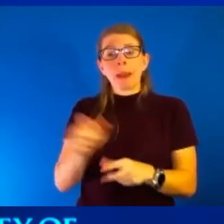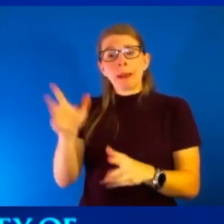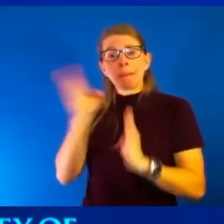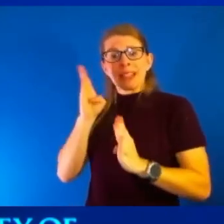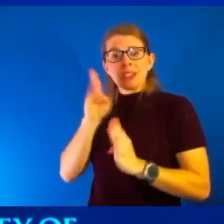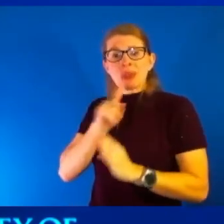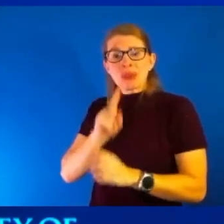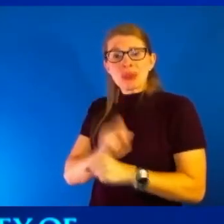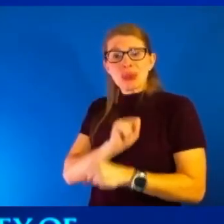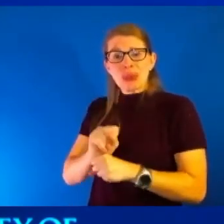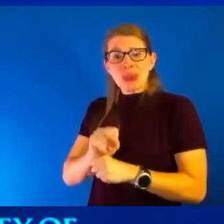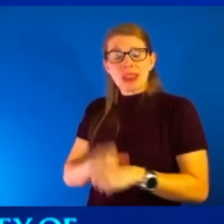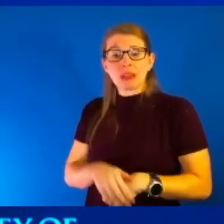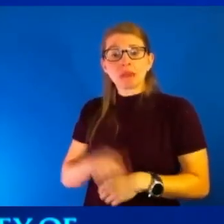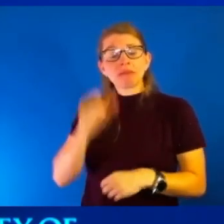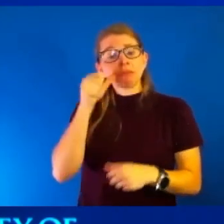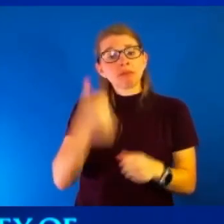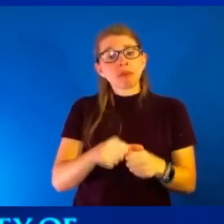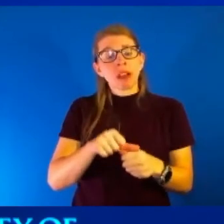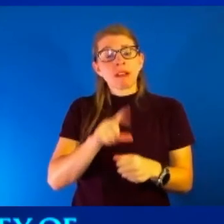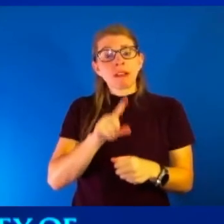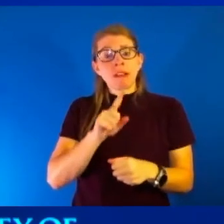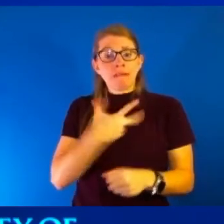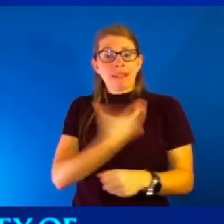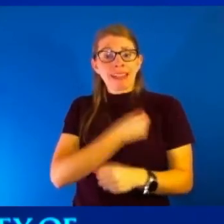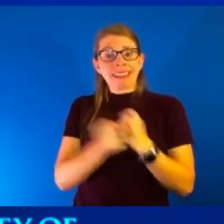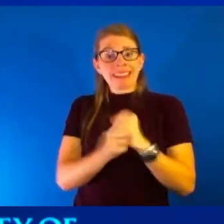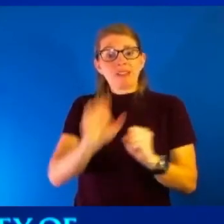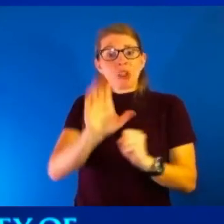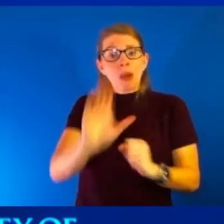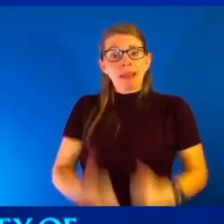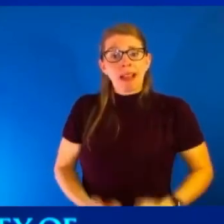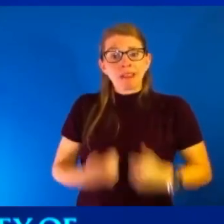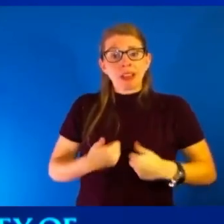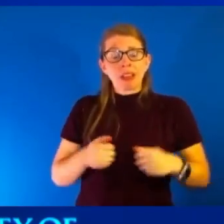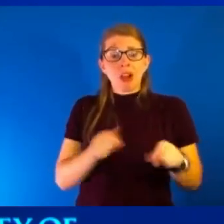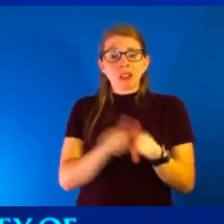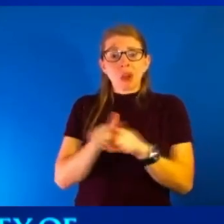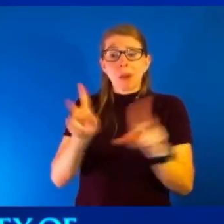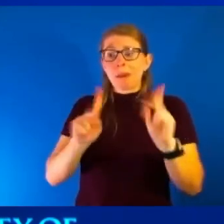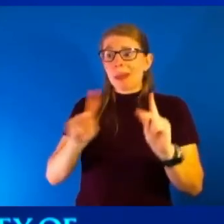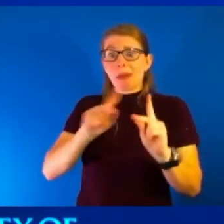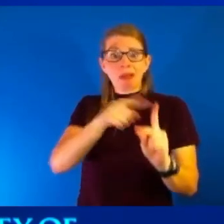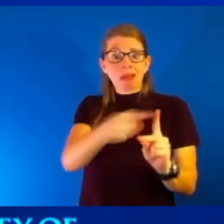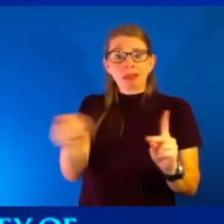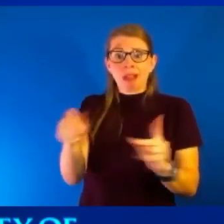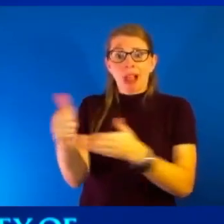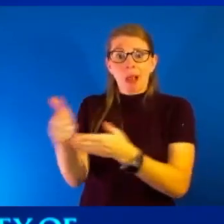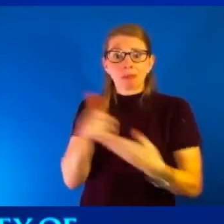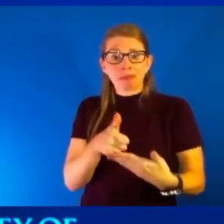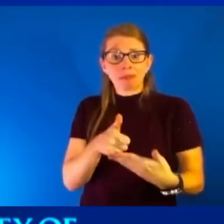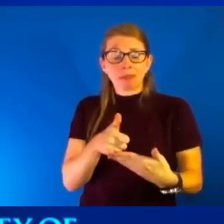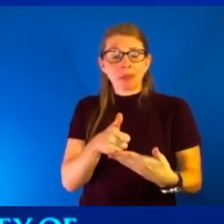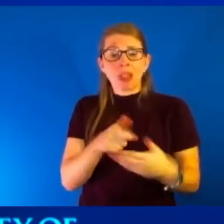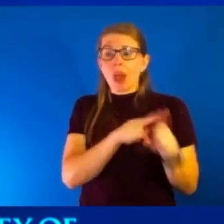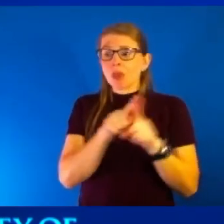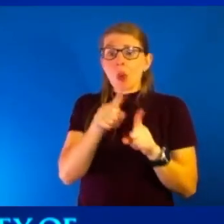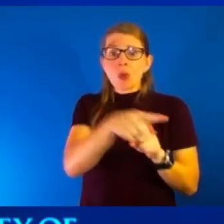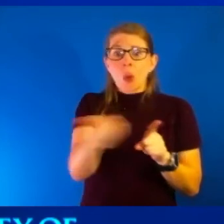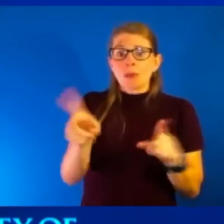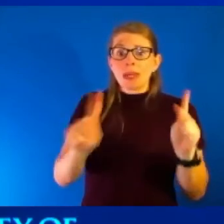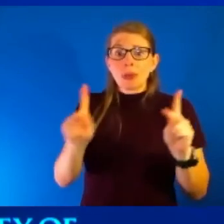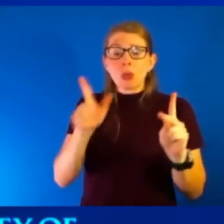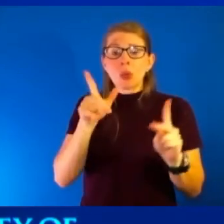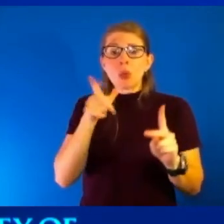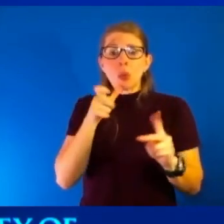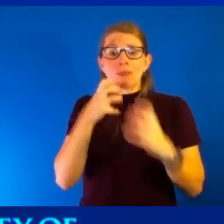vaccination saves your life and all of those who help you and all those people who need you. Vaccines work.